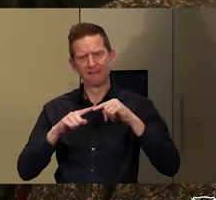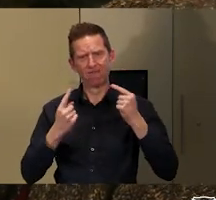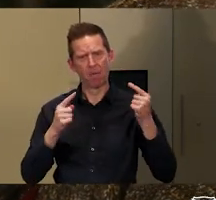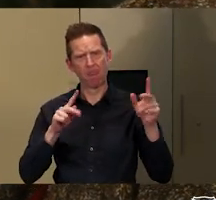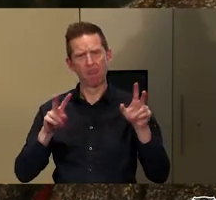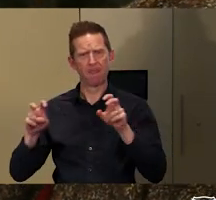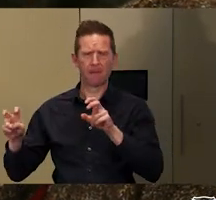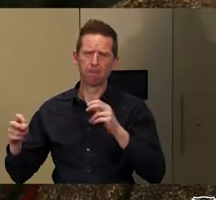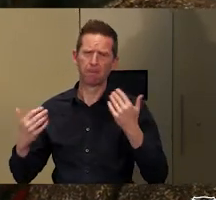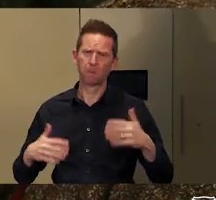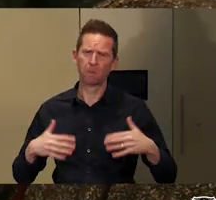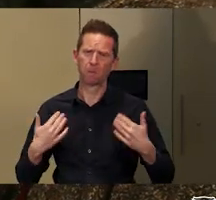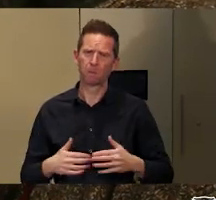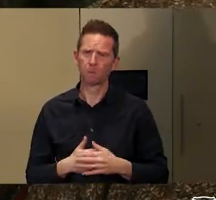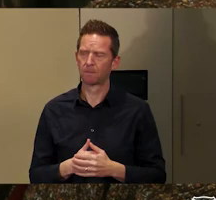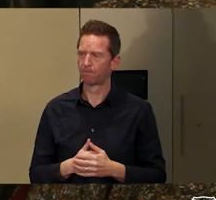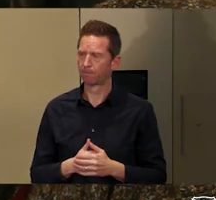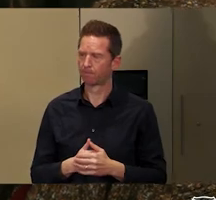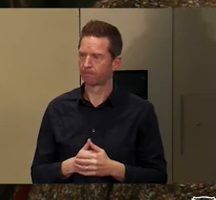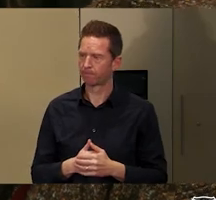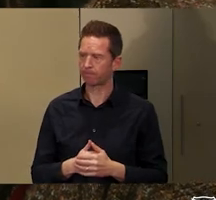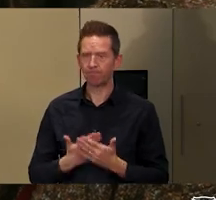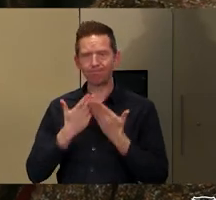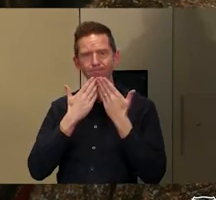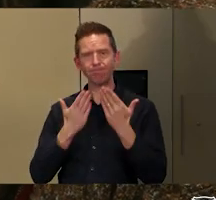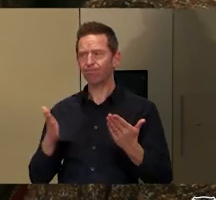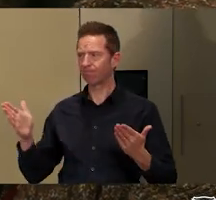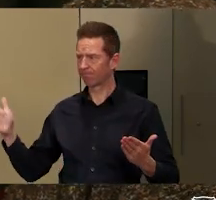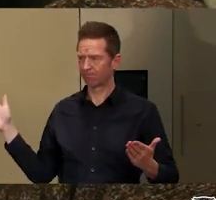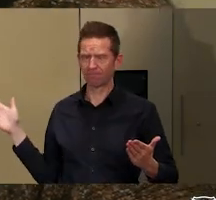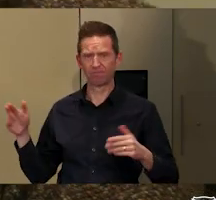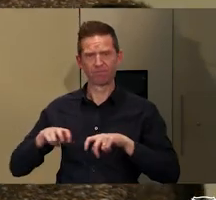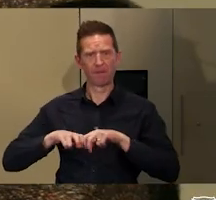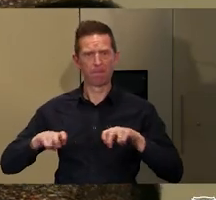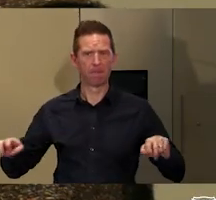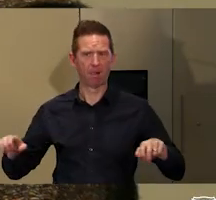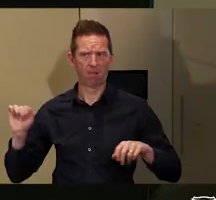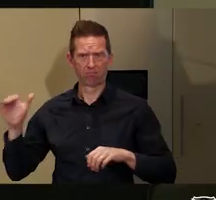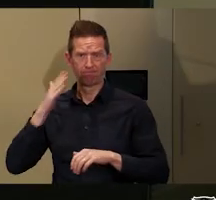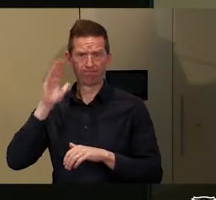I'd like you to join me in thanking Barry, Kirstie, Rachel and Lisa.